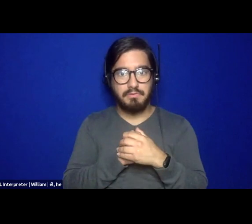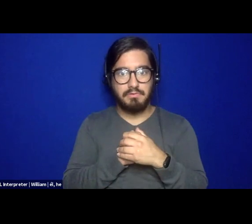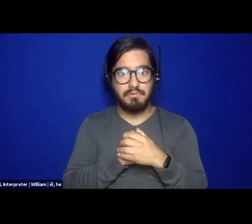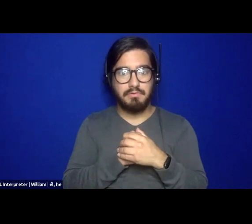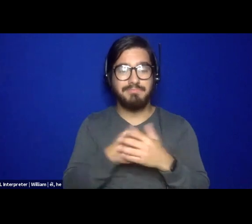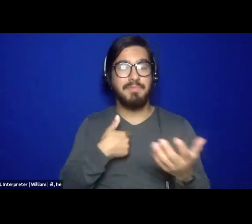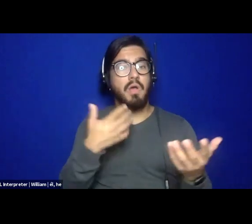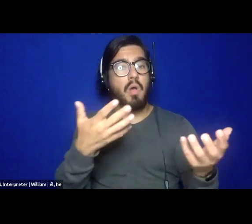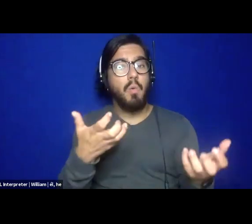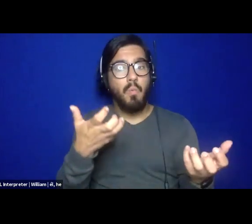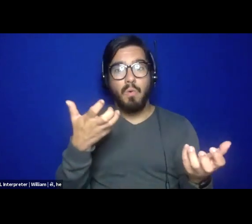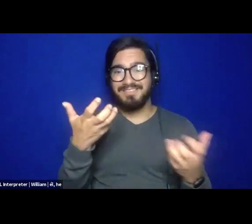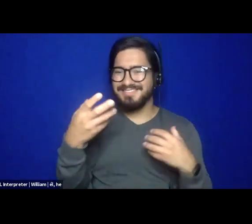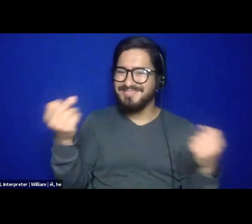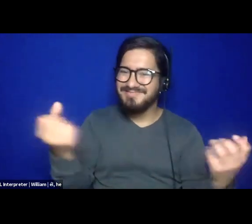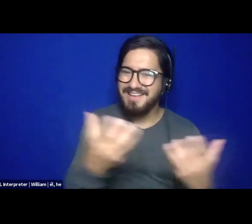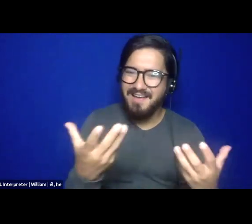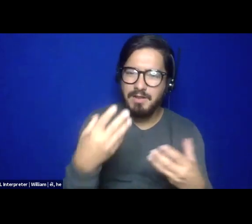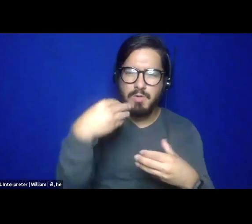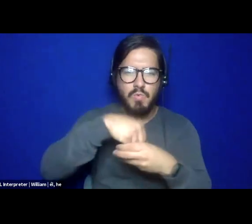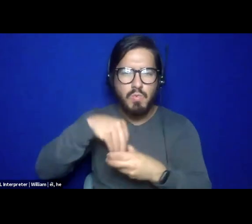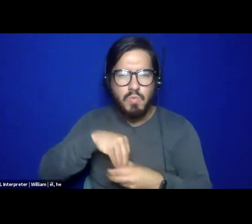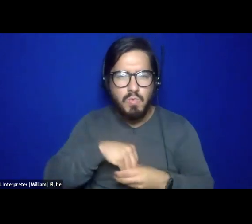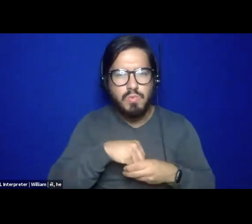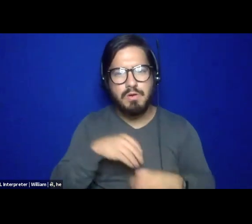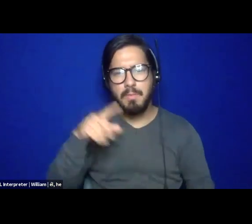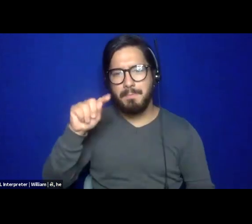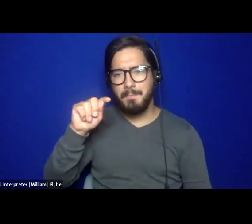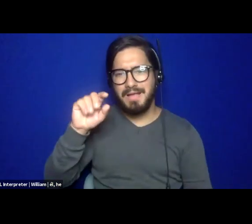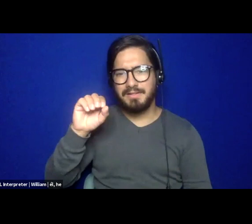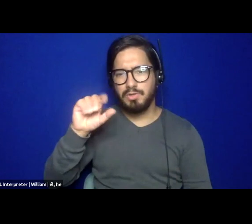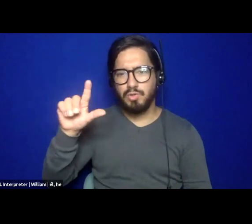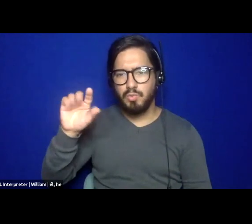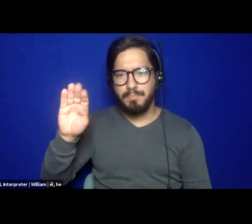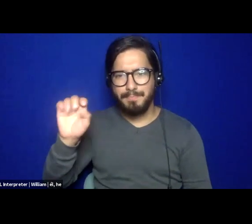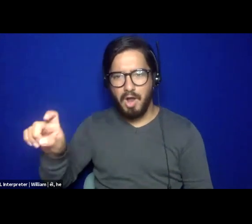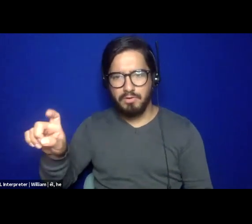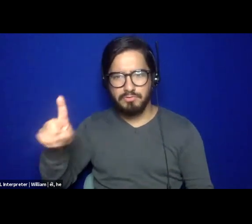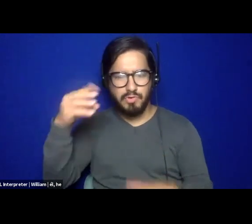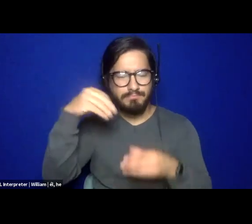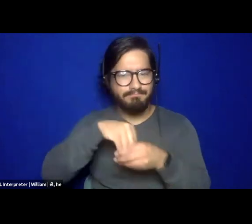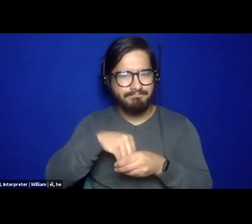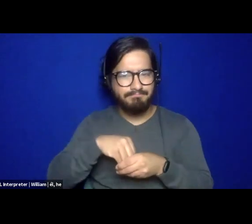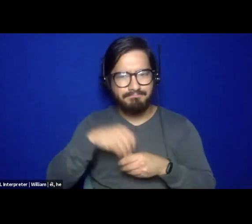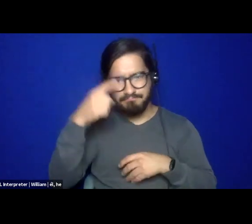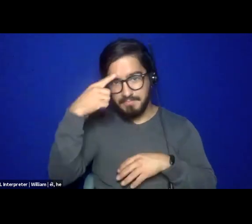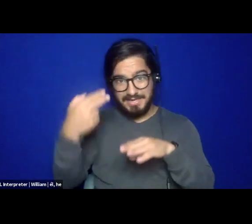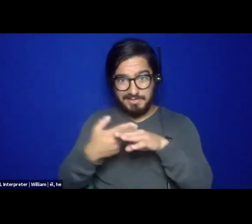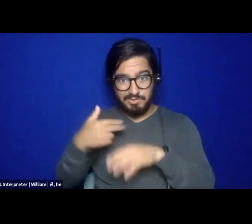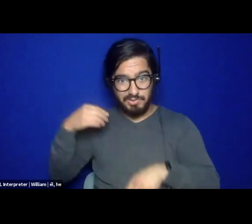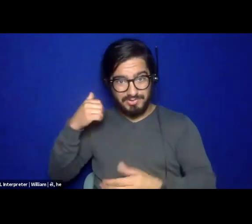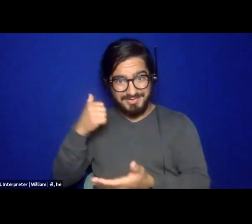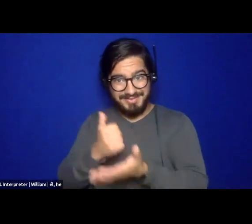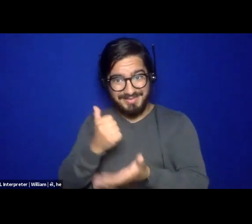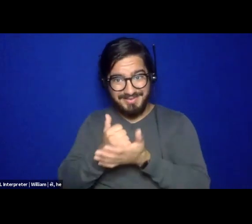toolbox that I could possibly use or utilize to help, um, the, the people who come into